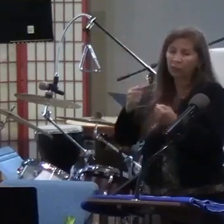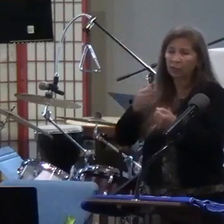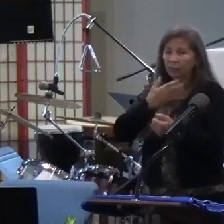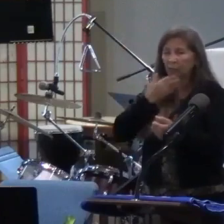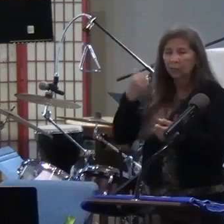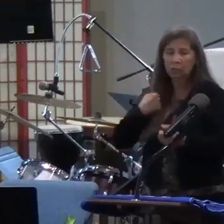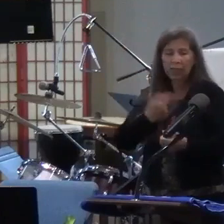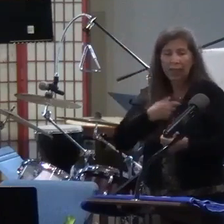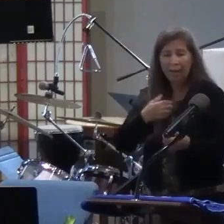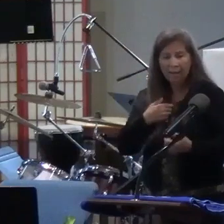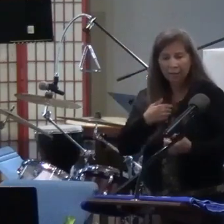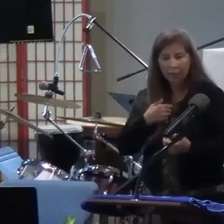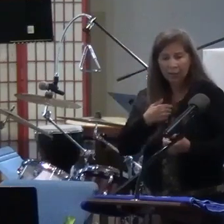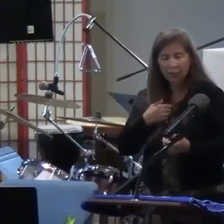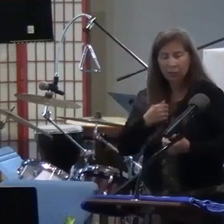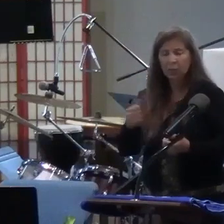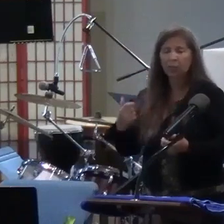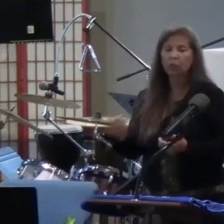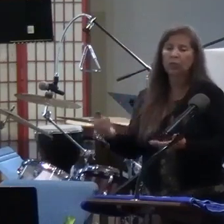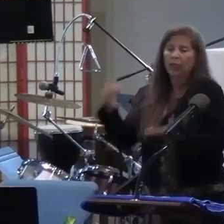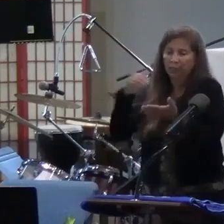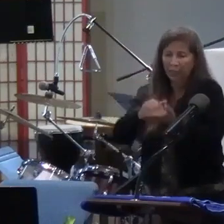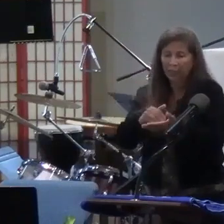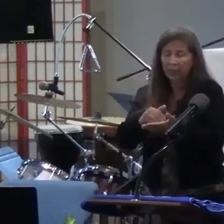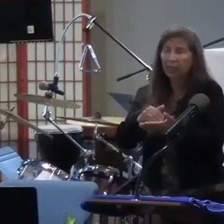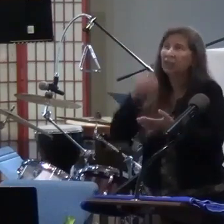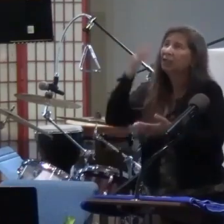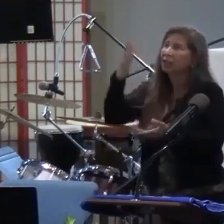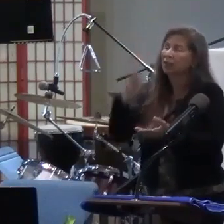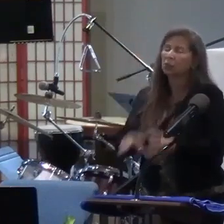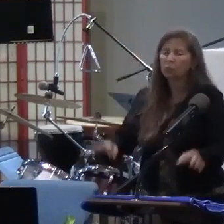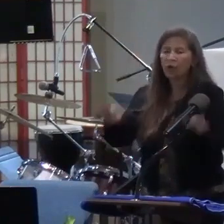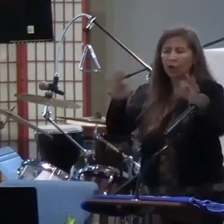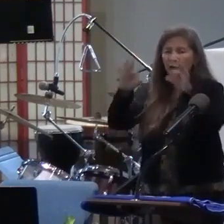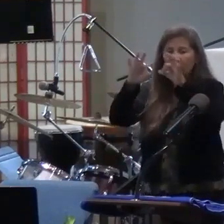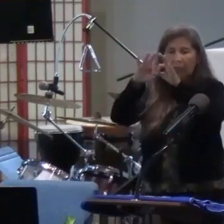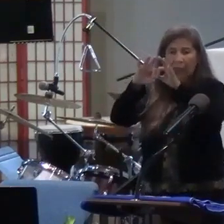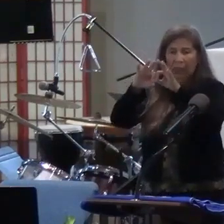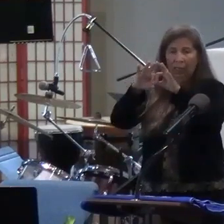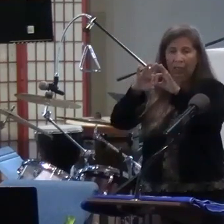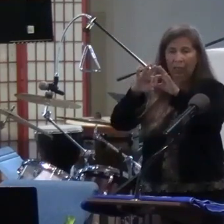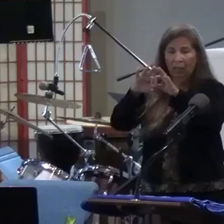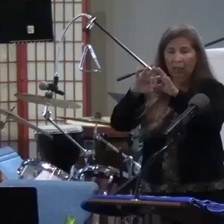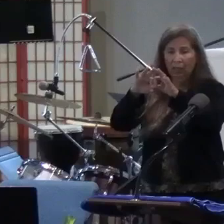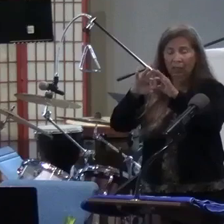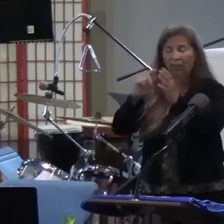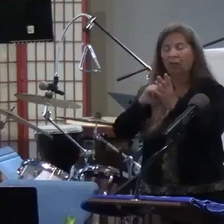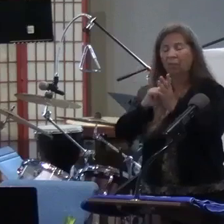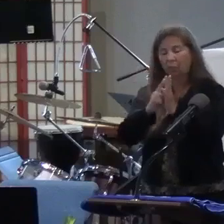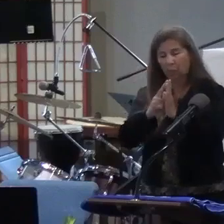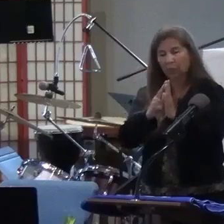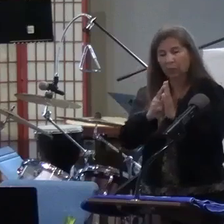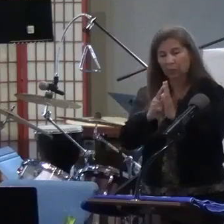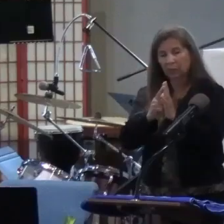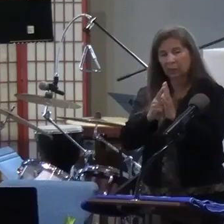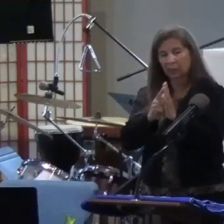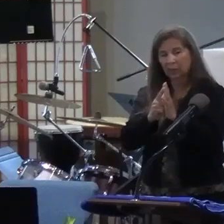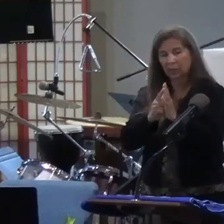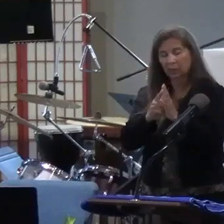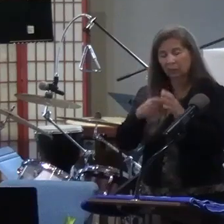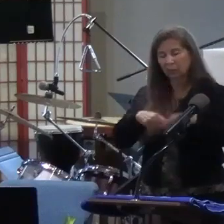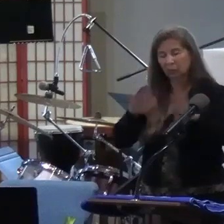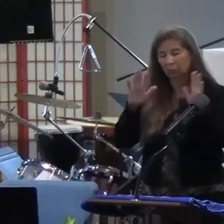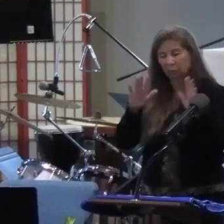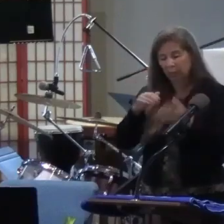right back in and do it again? Because he's worthy of that. But there are moments amidst the